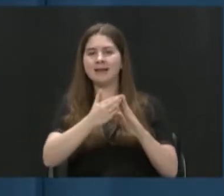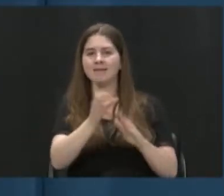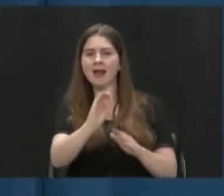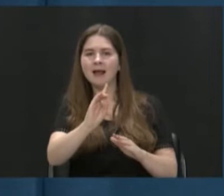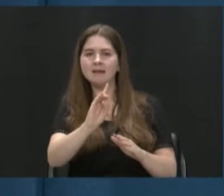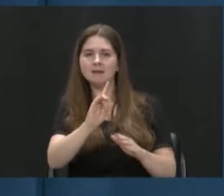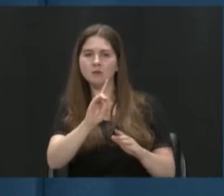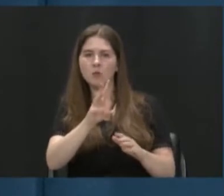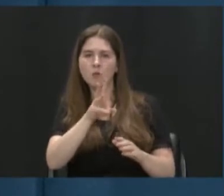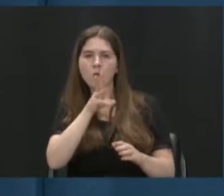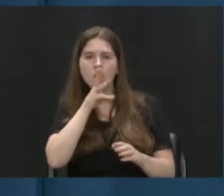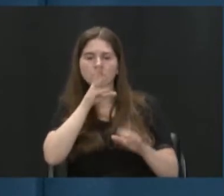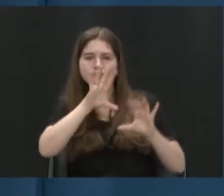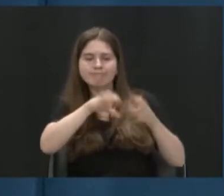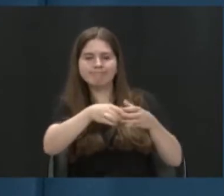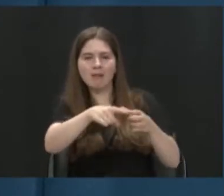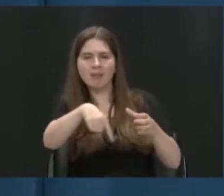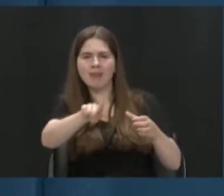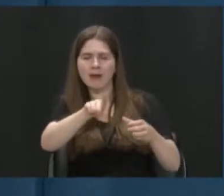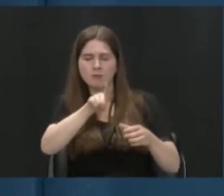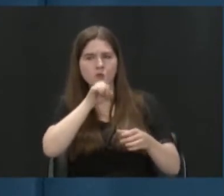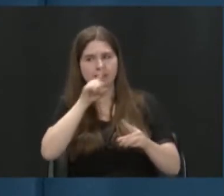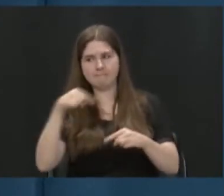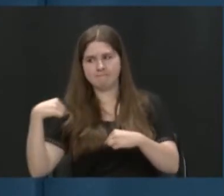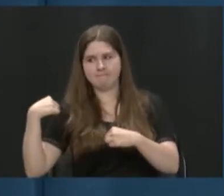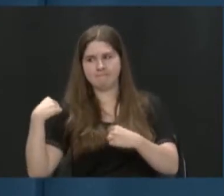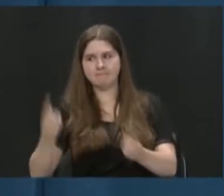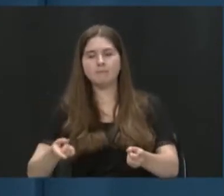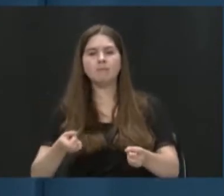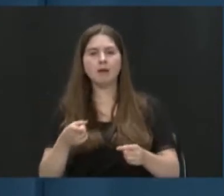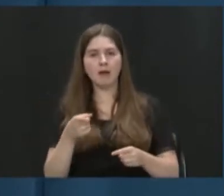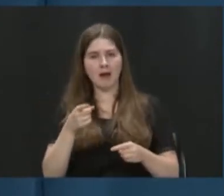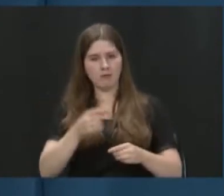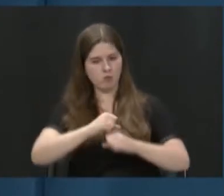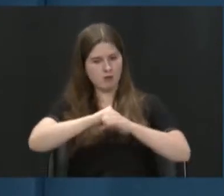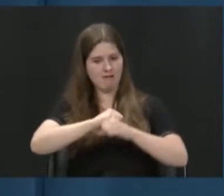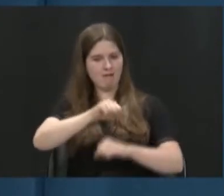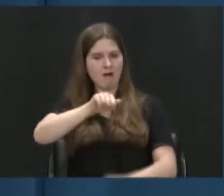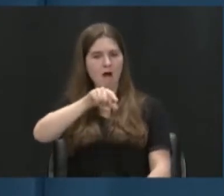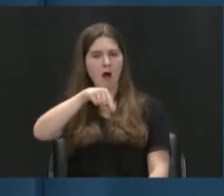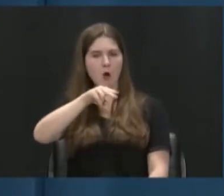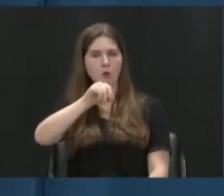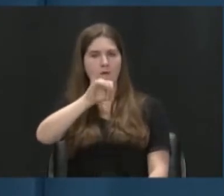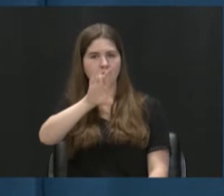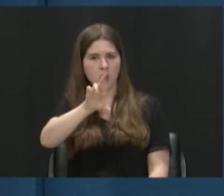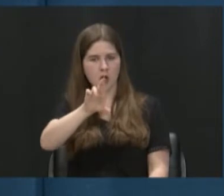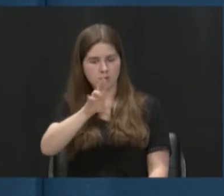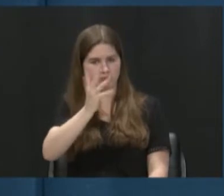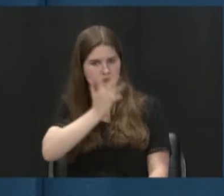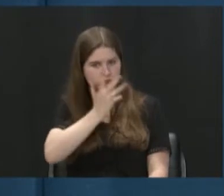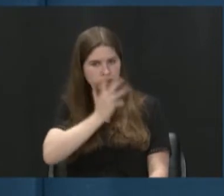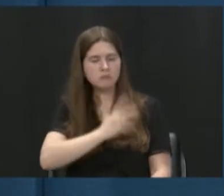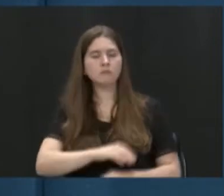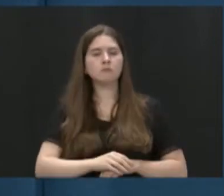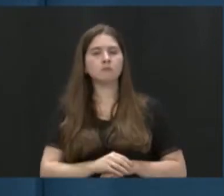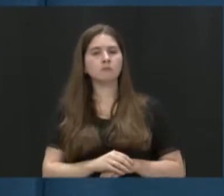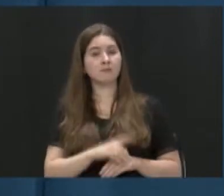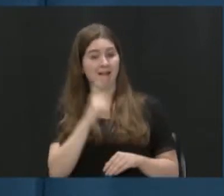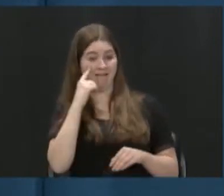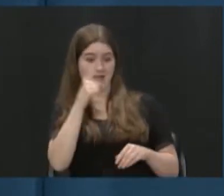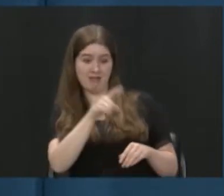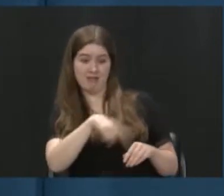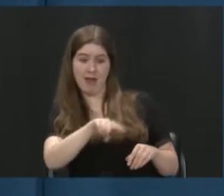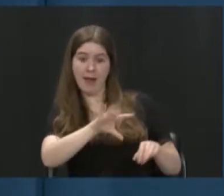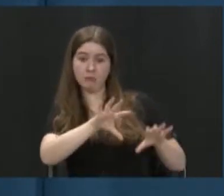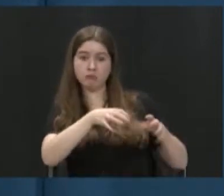have a history of being so proactive on protecting the aquifer, and so I think they are taking a lead